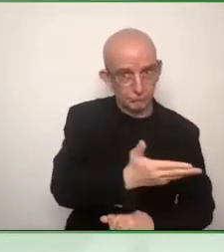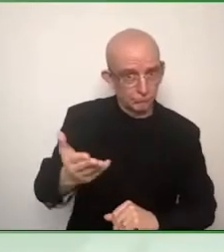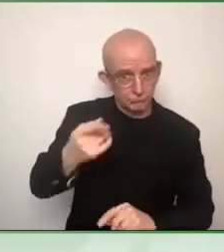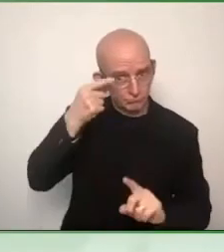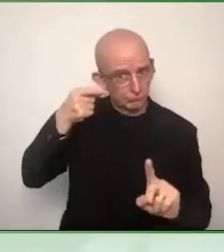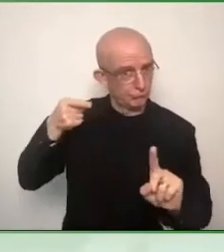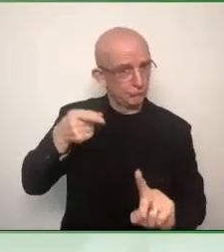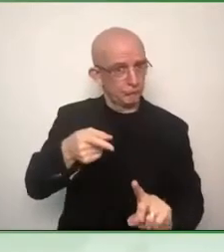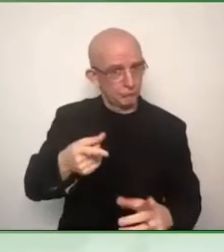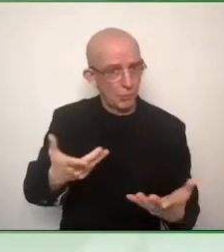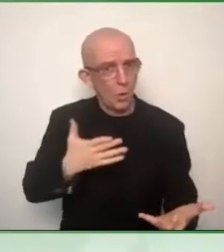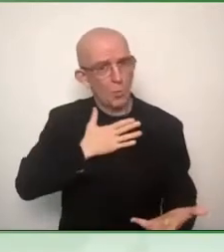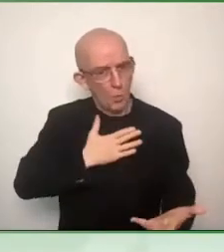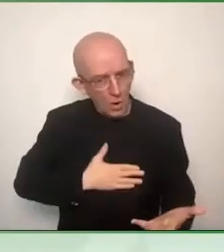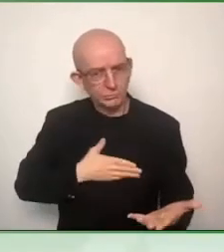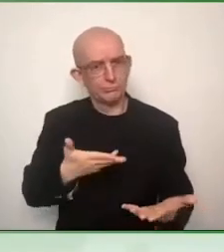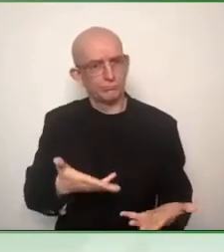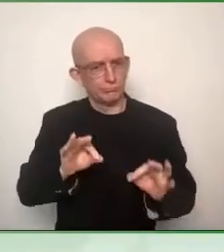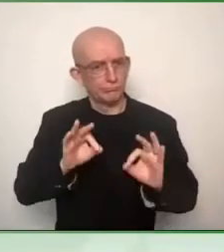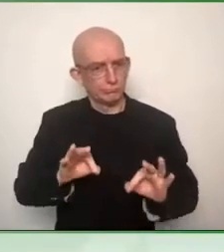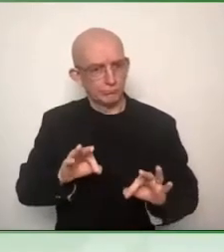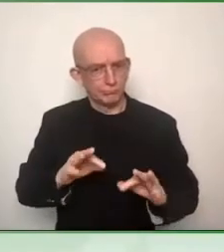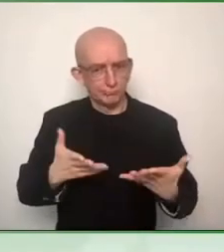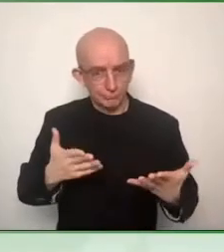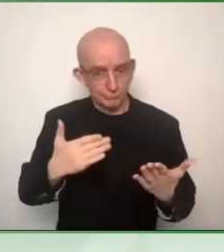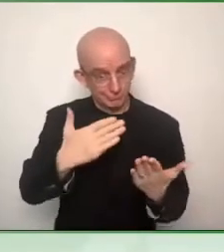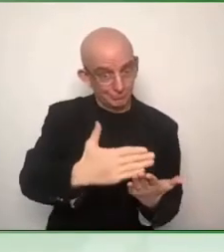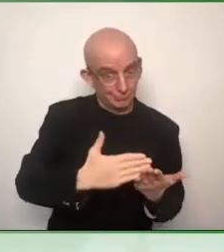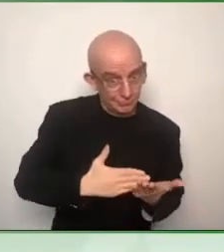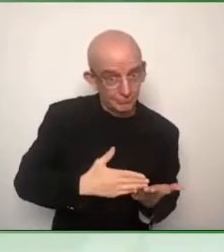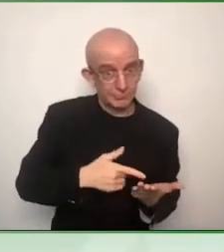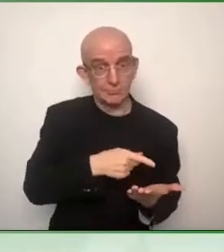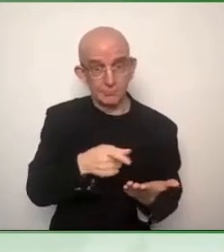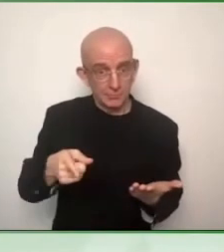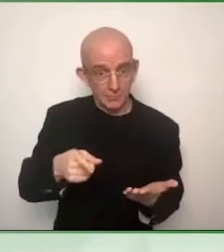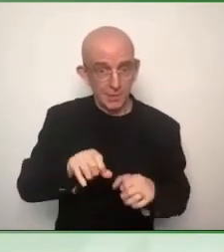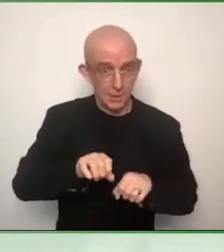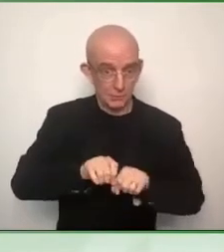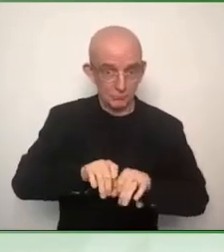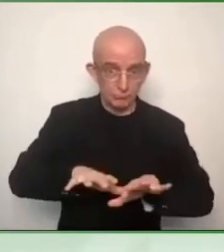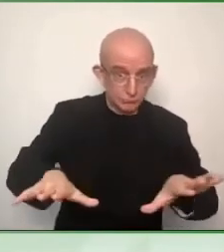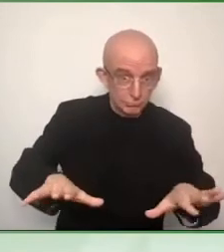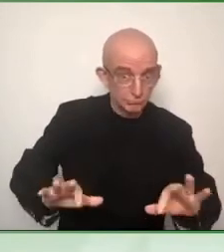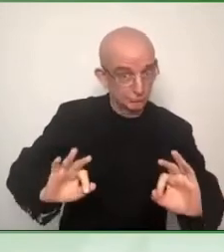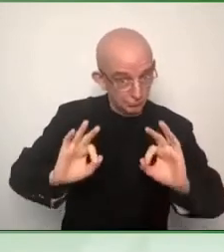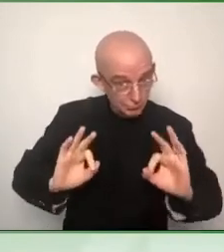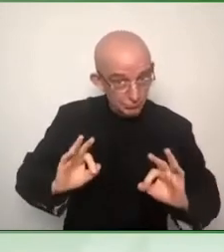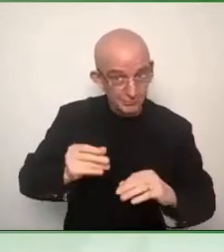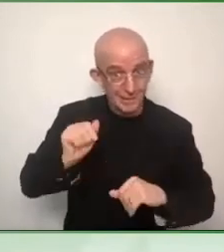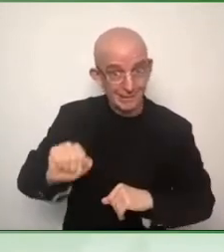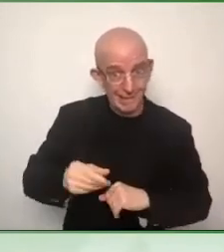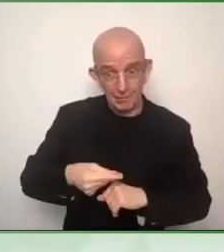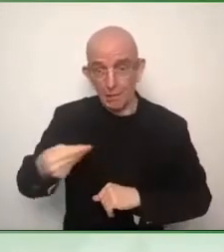usable for the other pieces of legislation, the web accessibility directive,